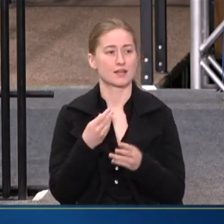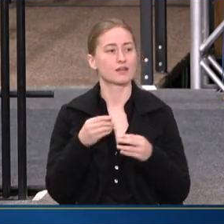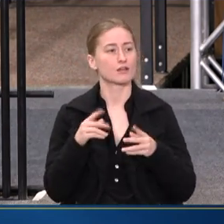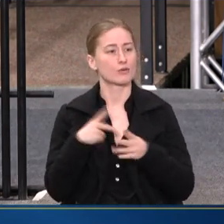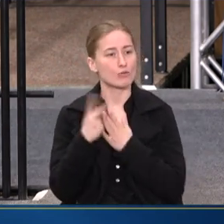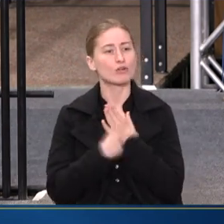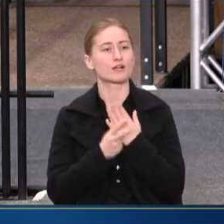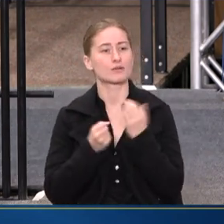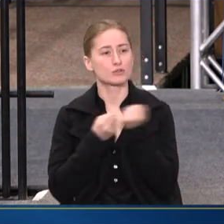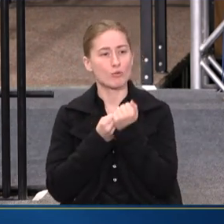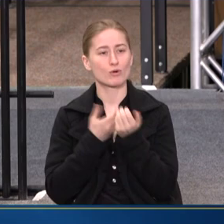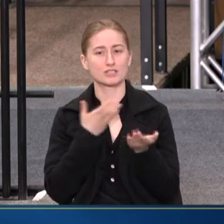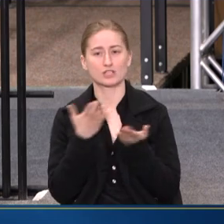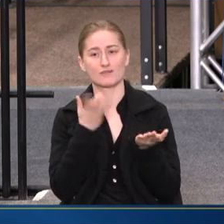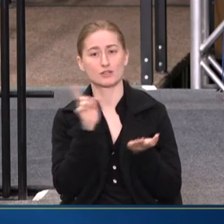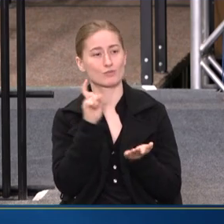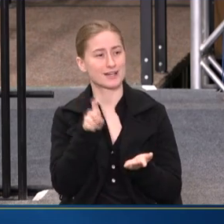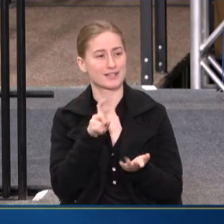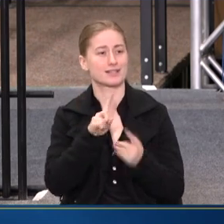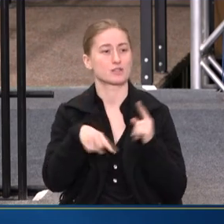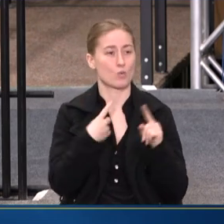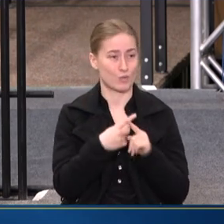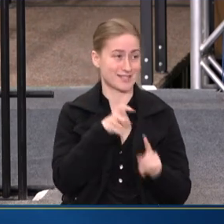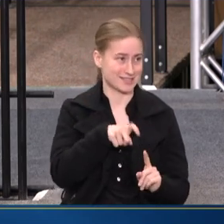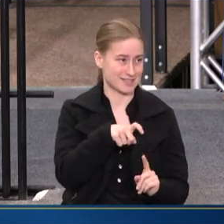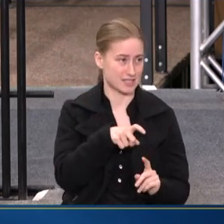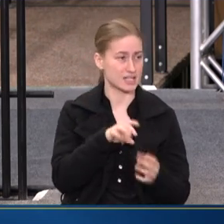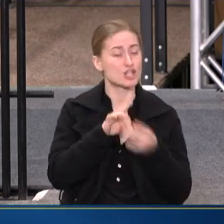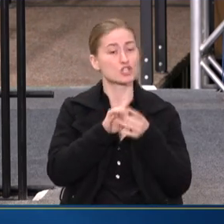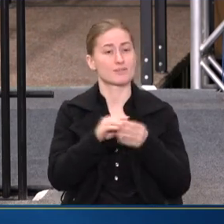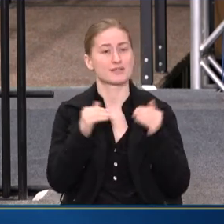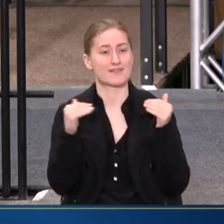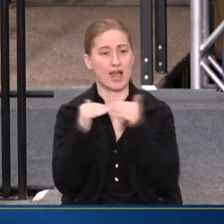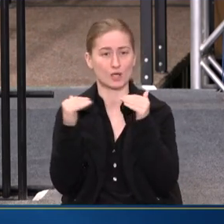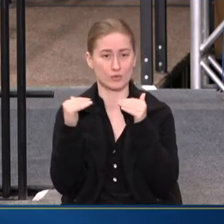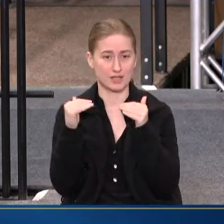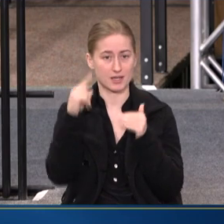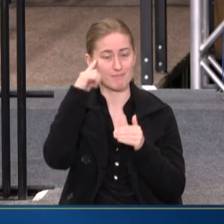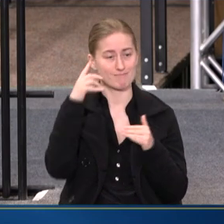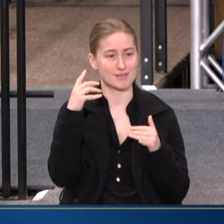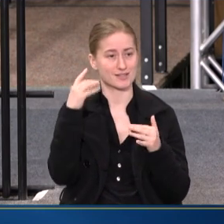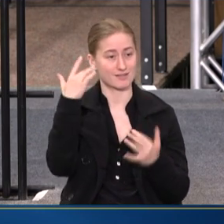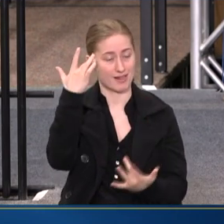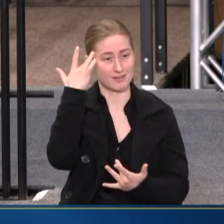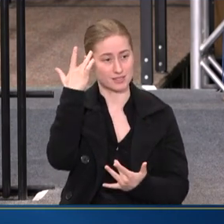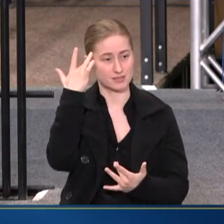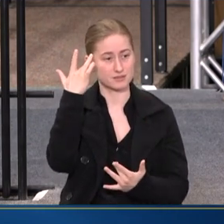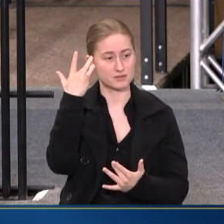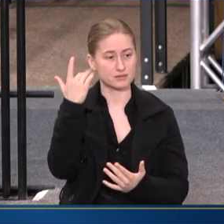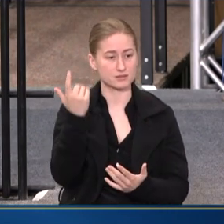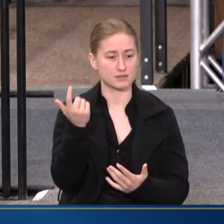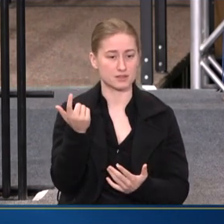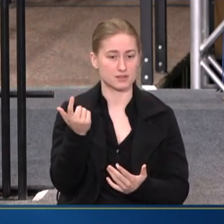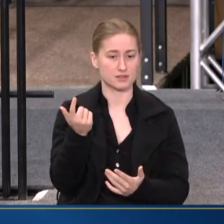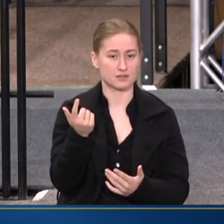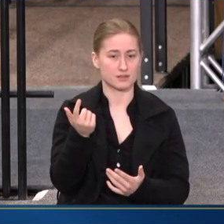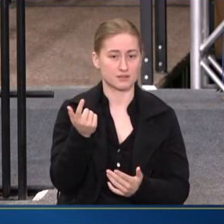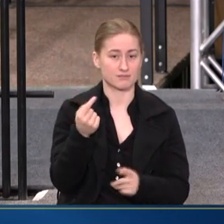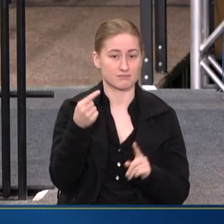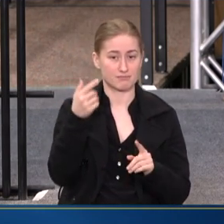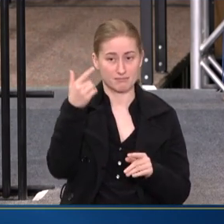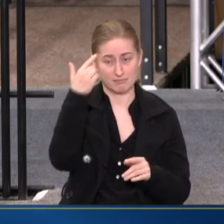SERVICES WHERE NEEDED AND WHEN NEEDED. IN TERMS OF EQUITY, MENTAL ILLNESS DOESN'T KNOW